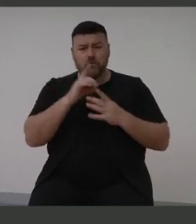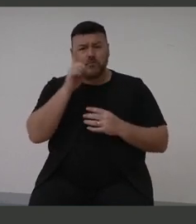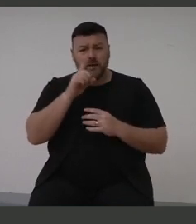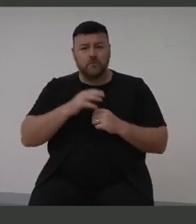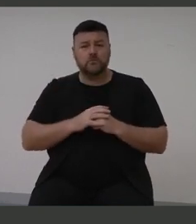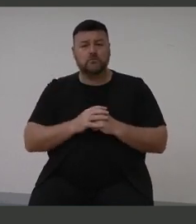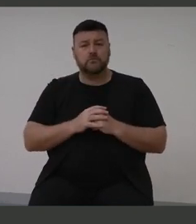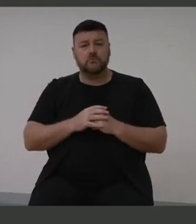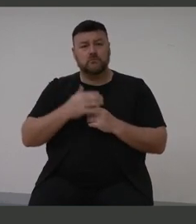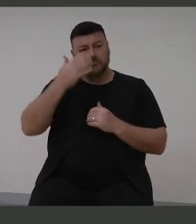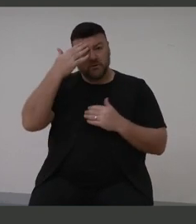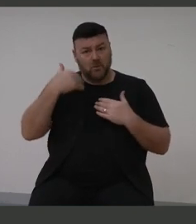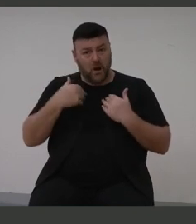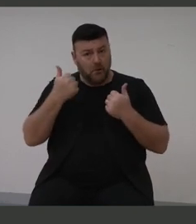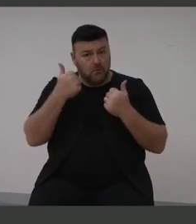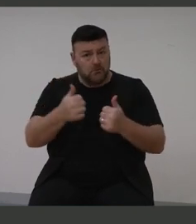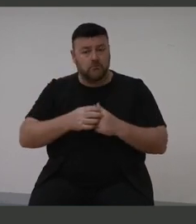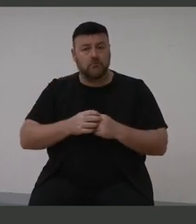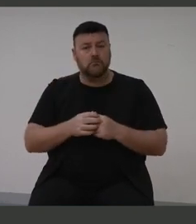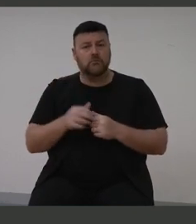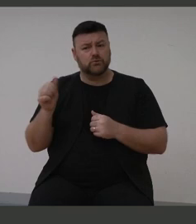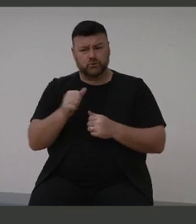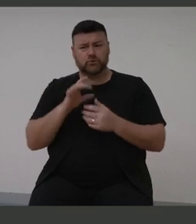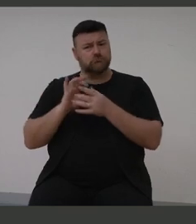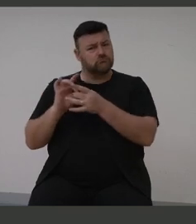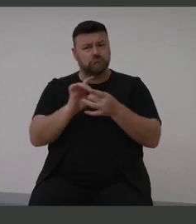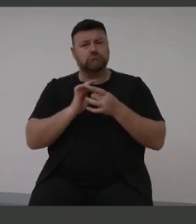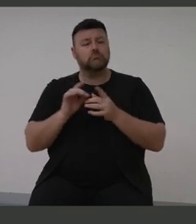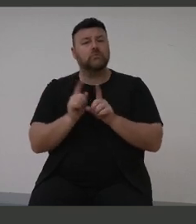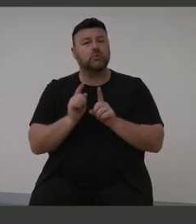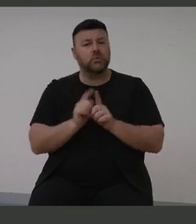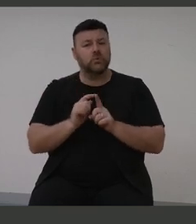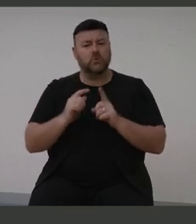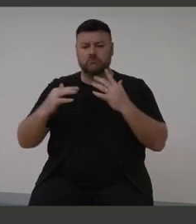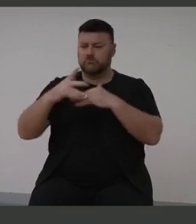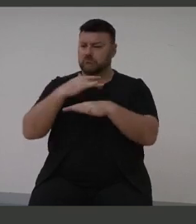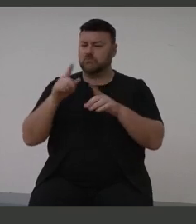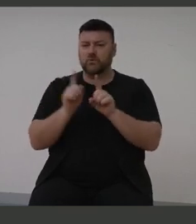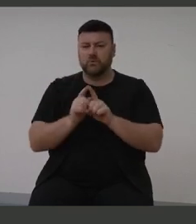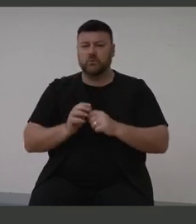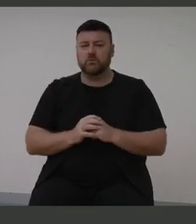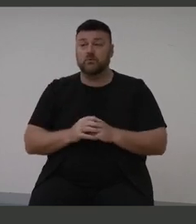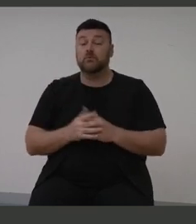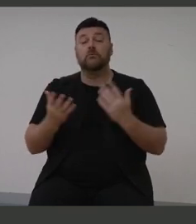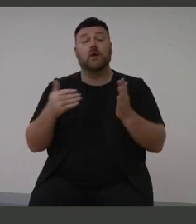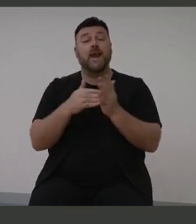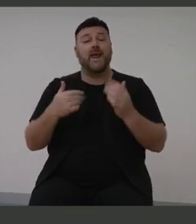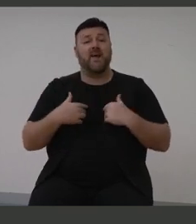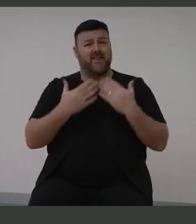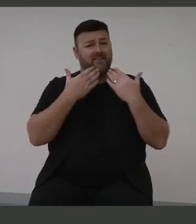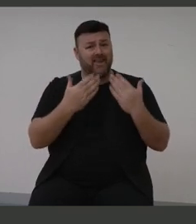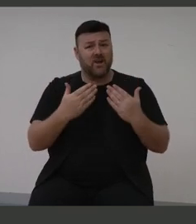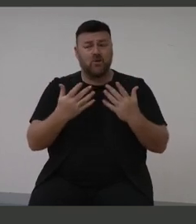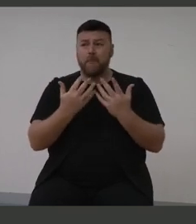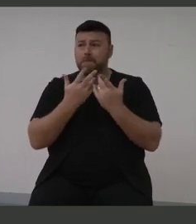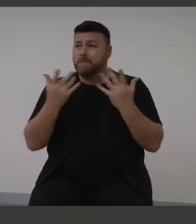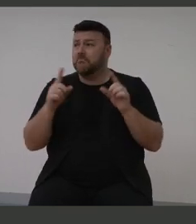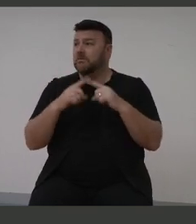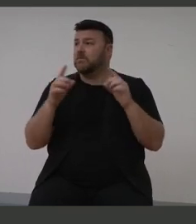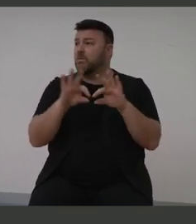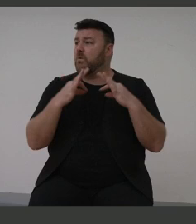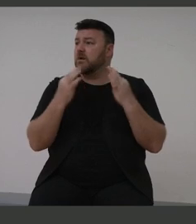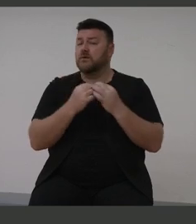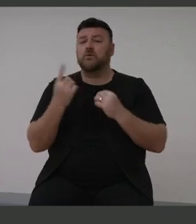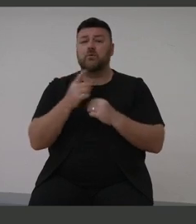mentally strong. I'd like to take this chance to thank all the organisations and individuals who are working constructively